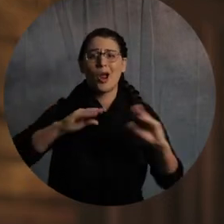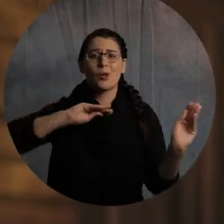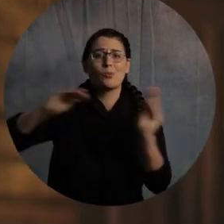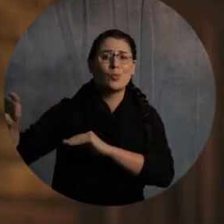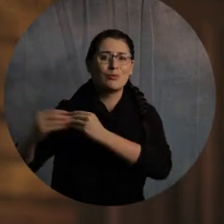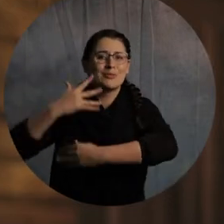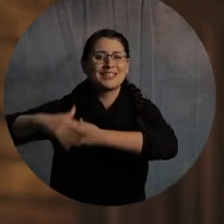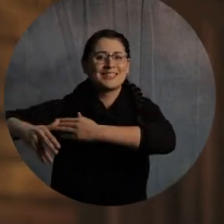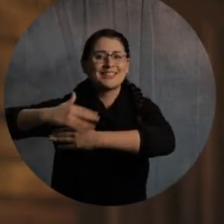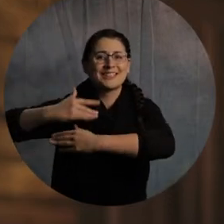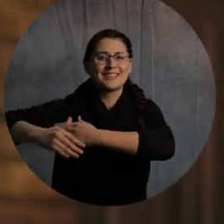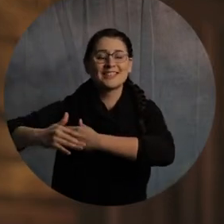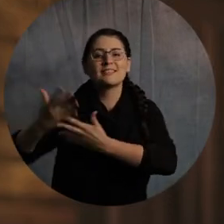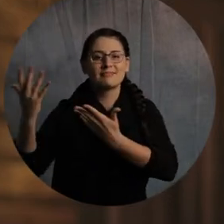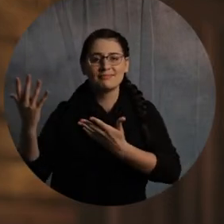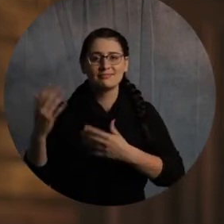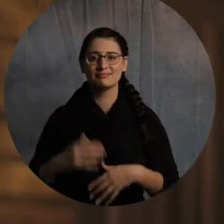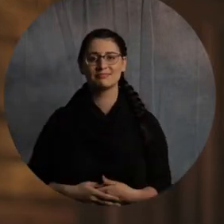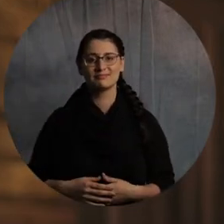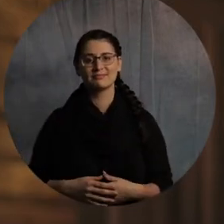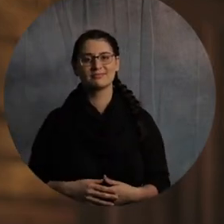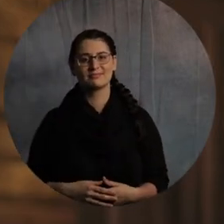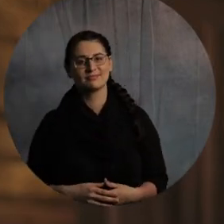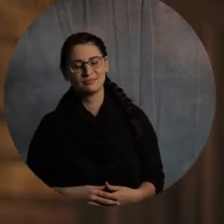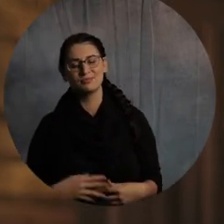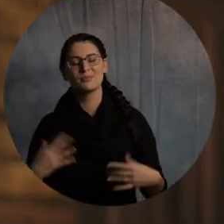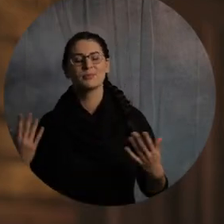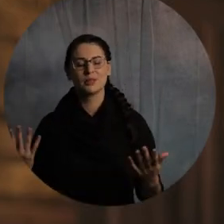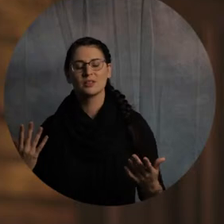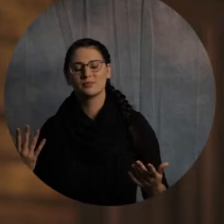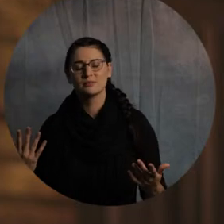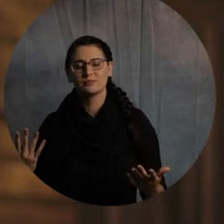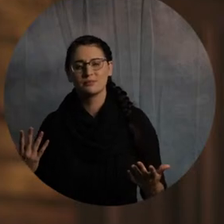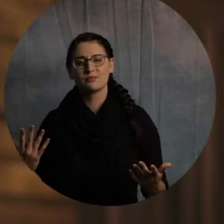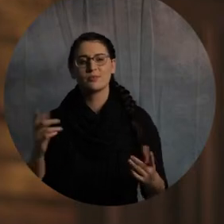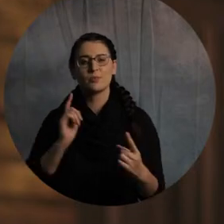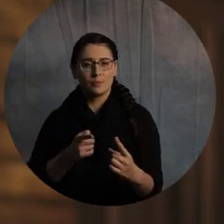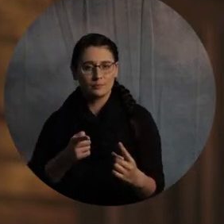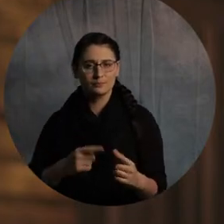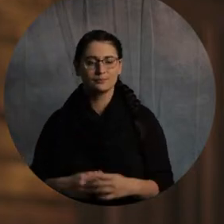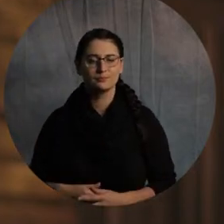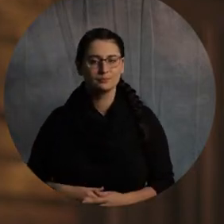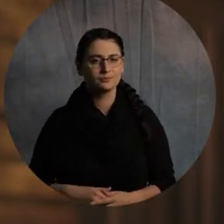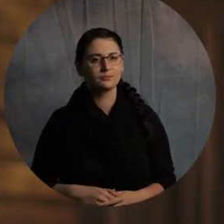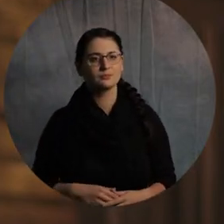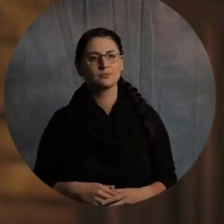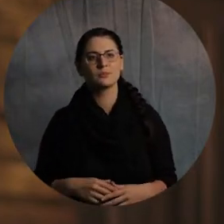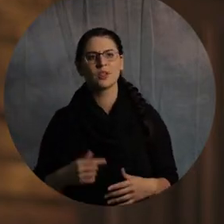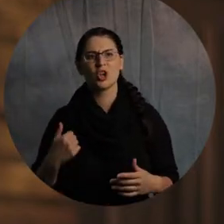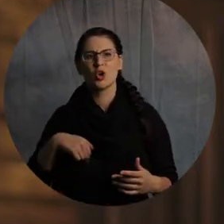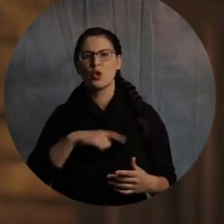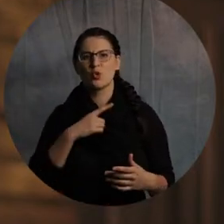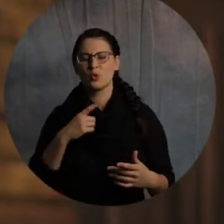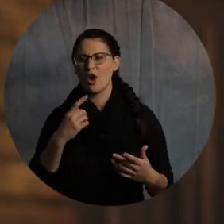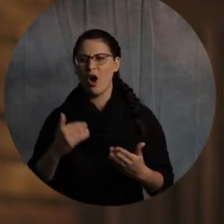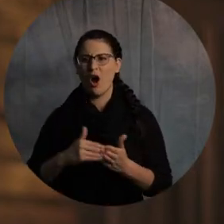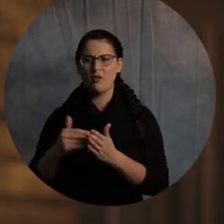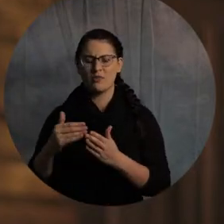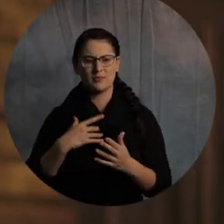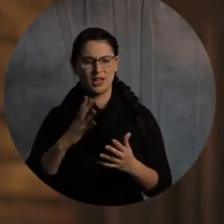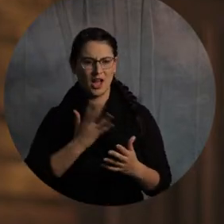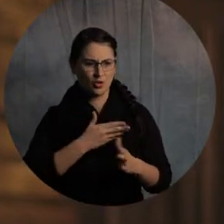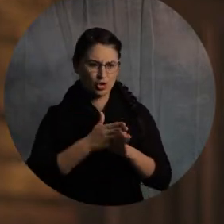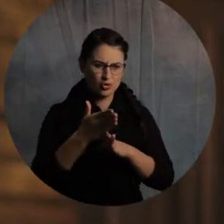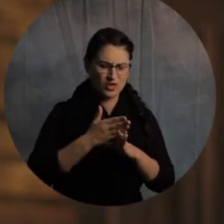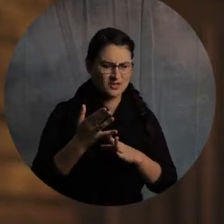something's happen where I ain't going to be doing this anymore. So here's what we do. Here's where I'm going with this. We place all this value in our careers. And we try